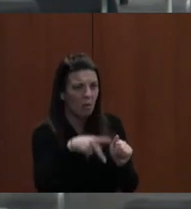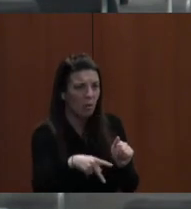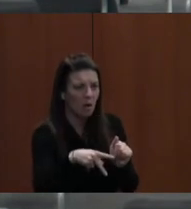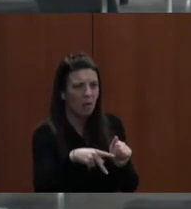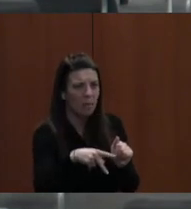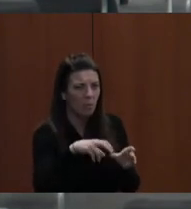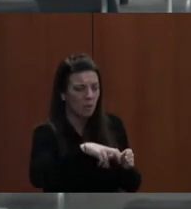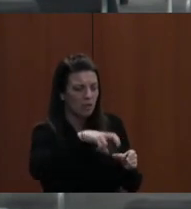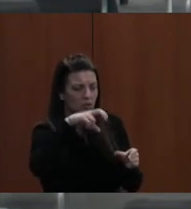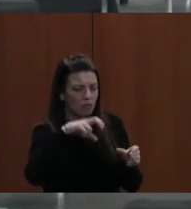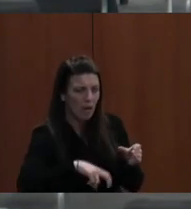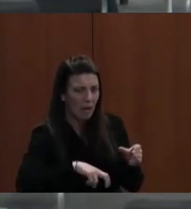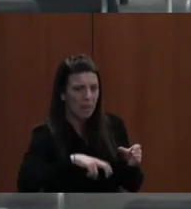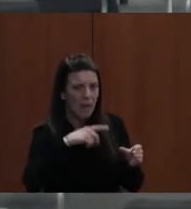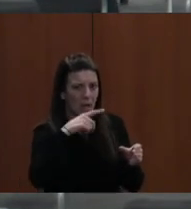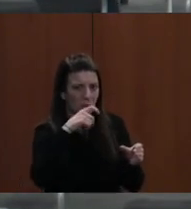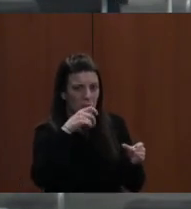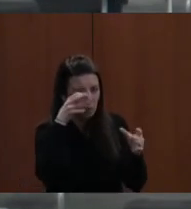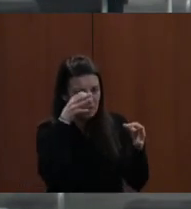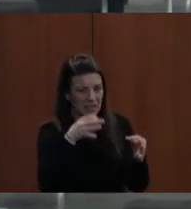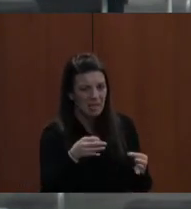pursue a GED or?